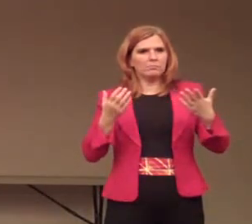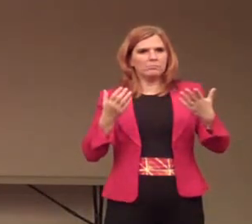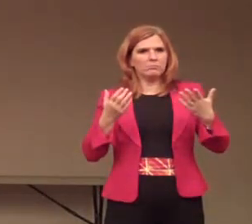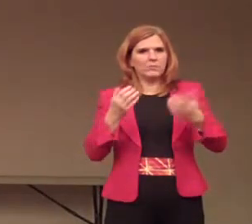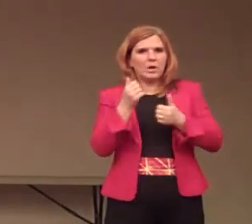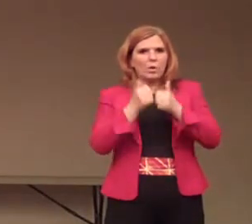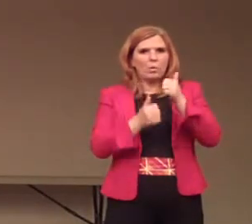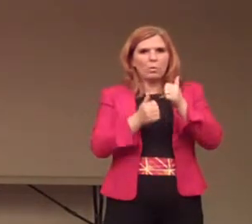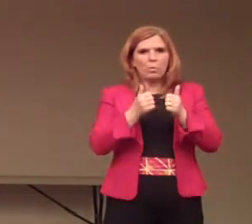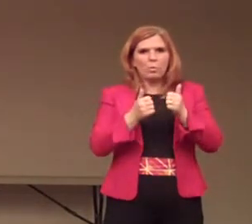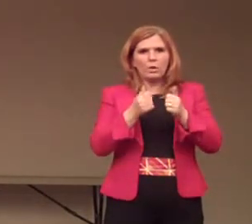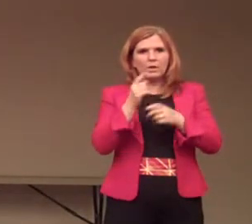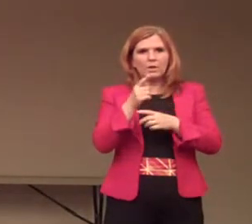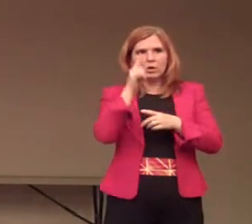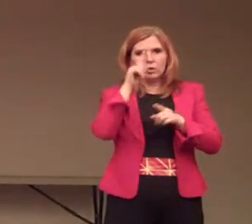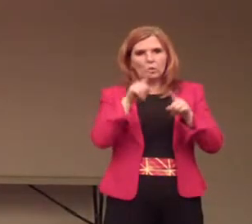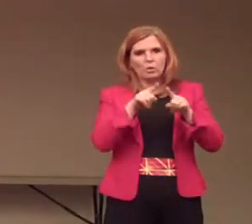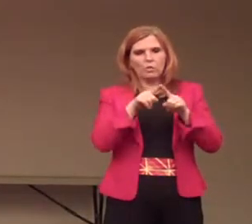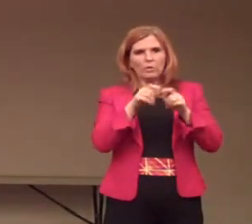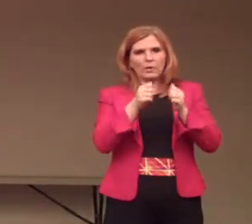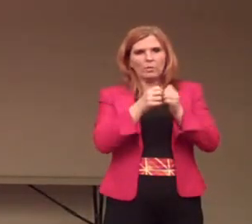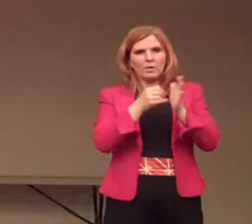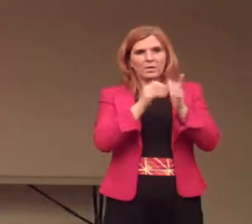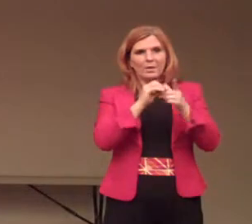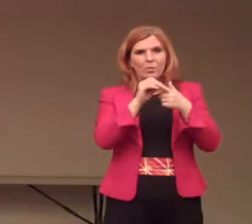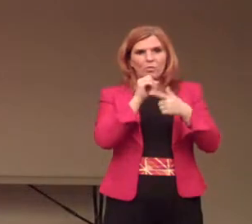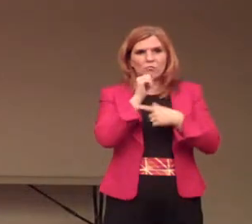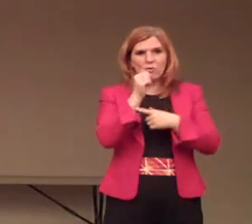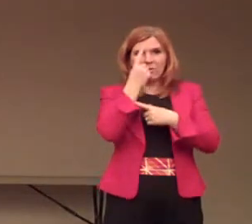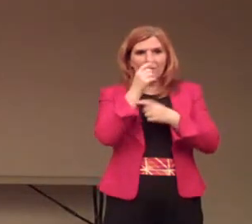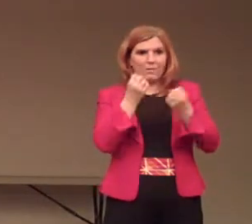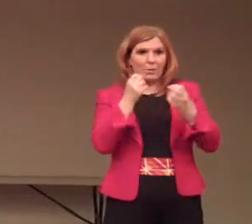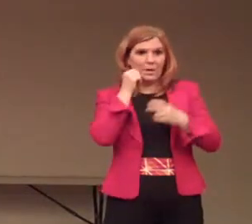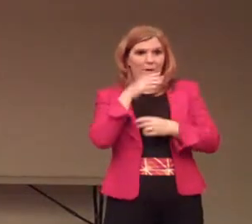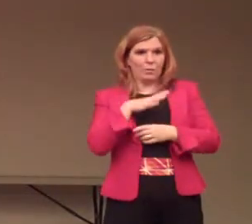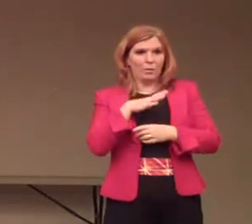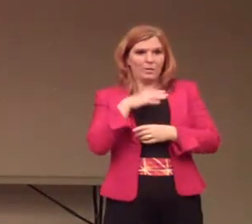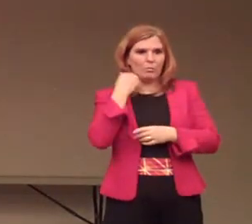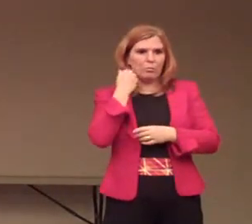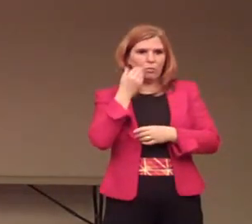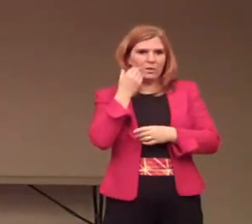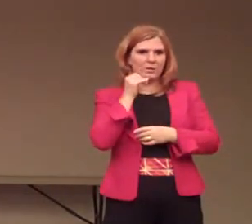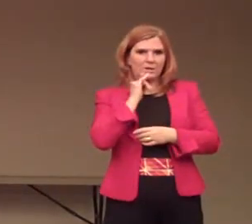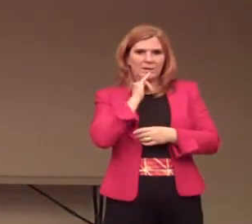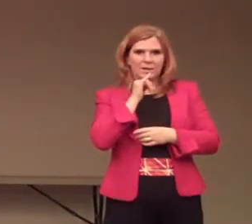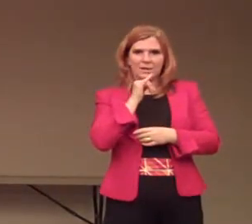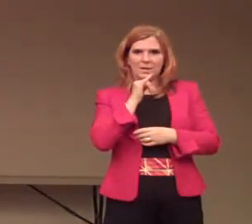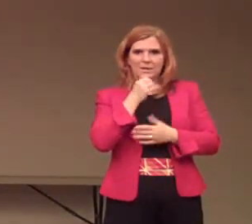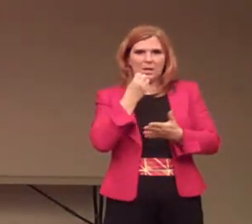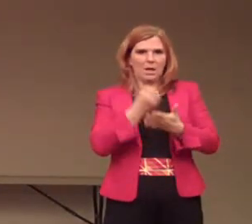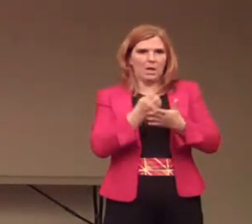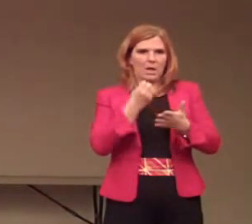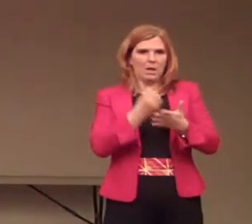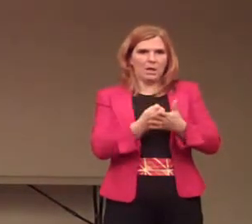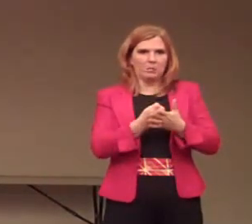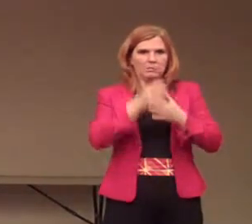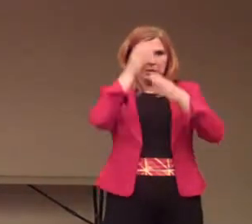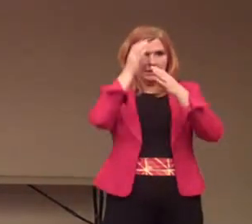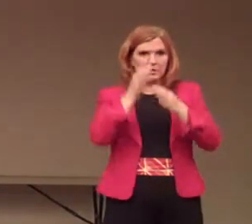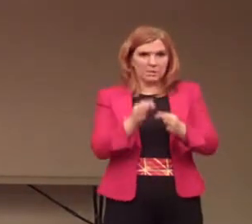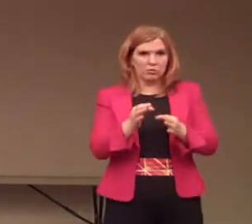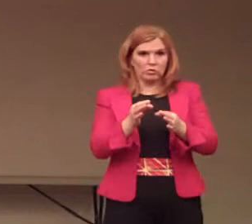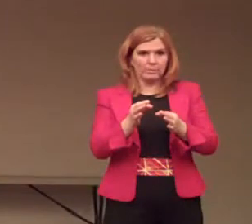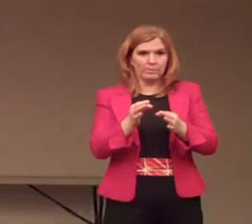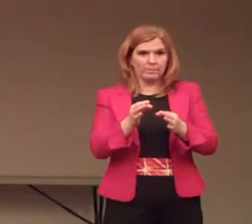Whether you agree with it or not, for many women, prostitution is an economic decision